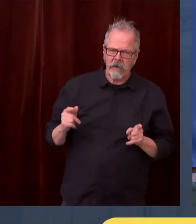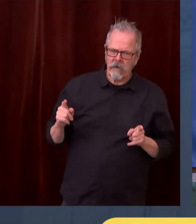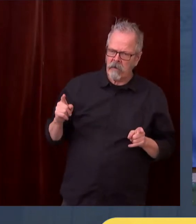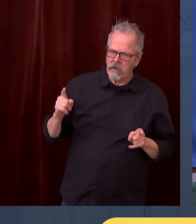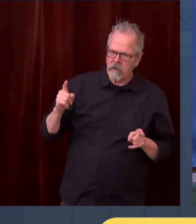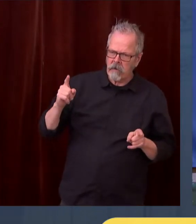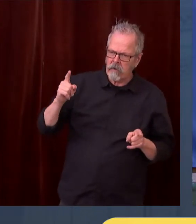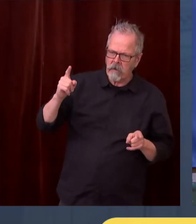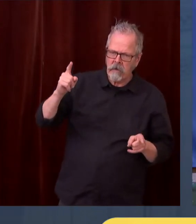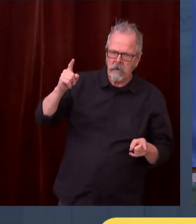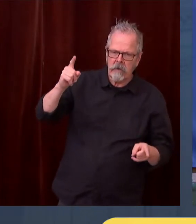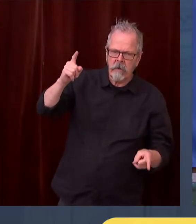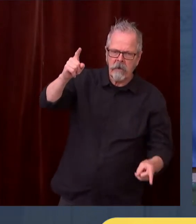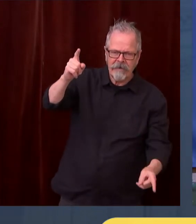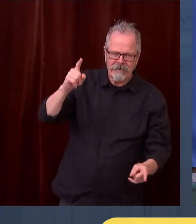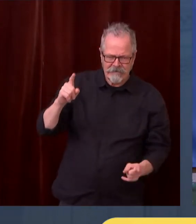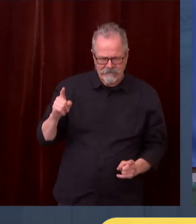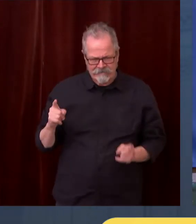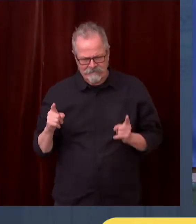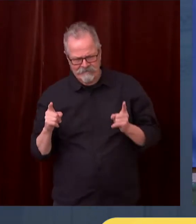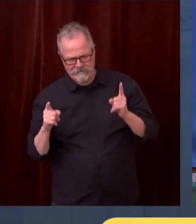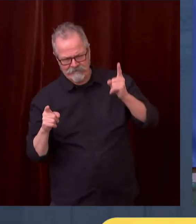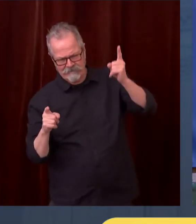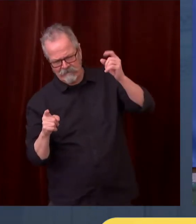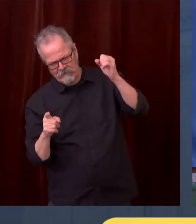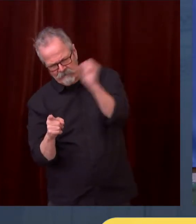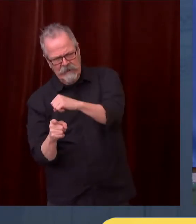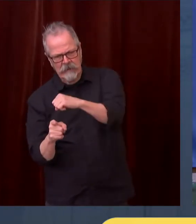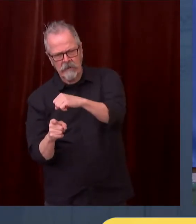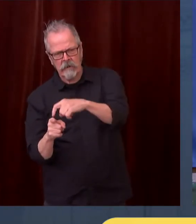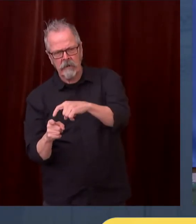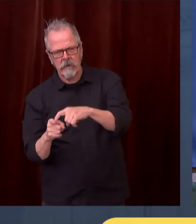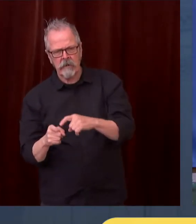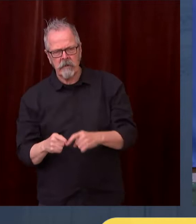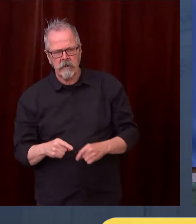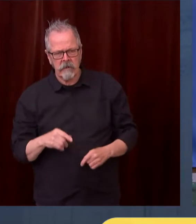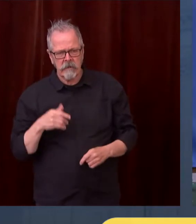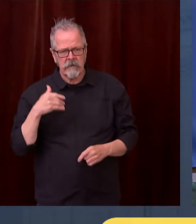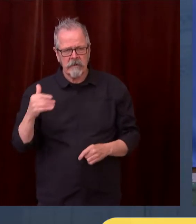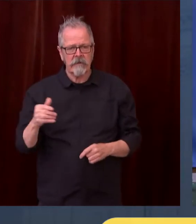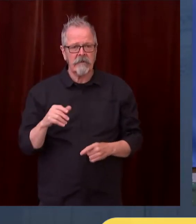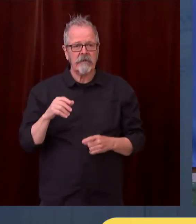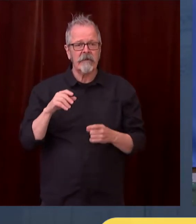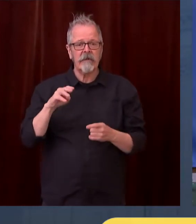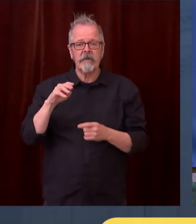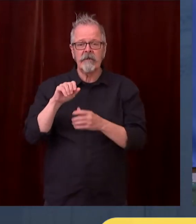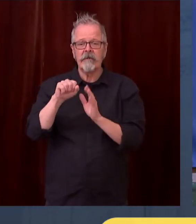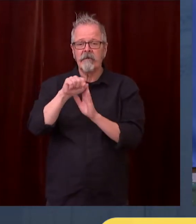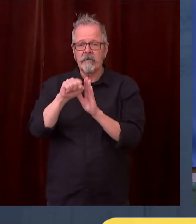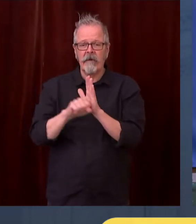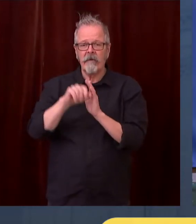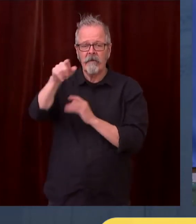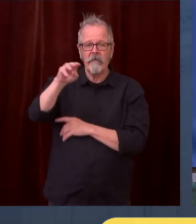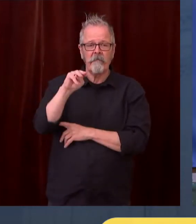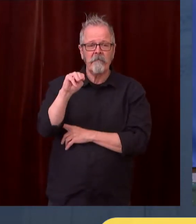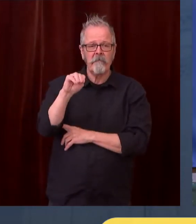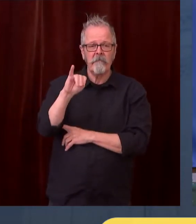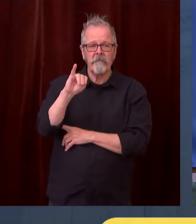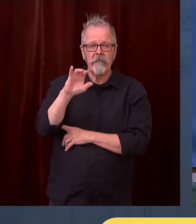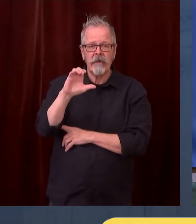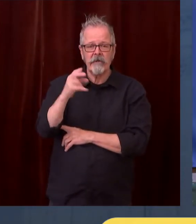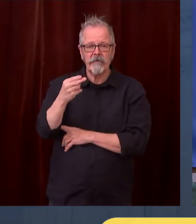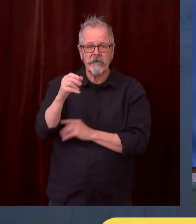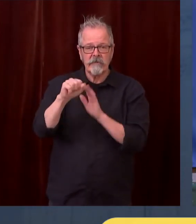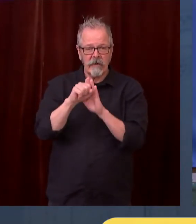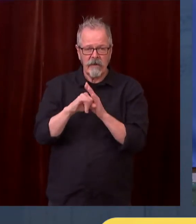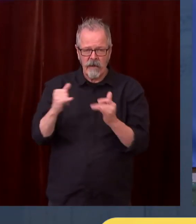of exponential increase. We just do not want our state to get into that situation. We hope